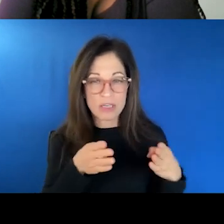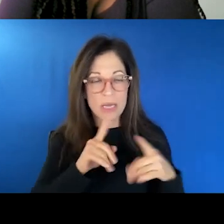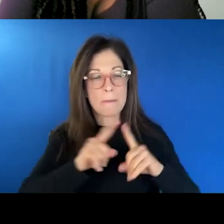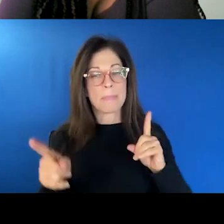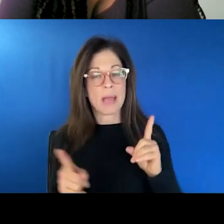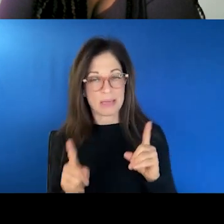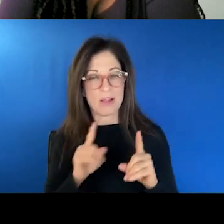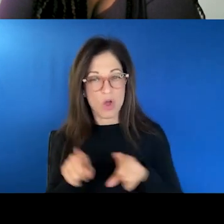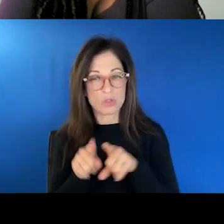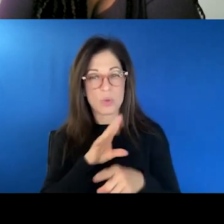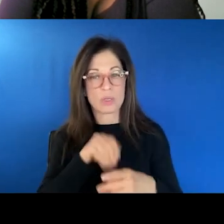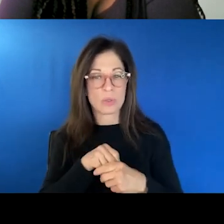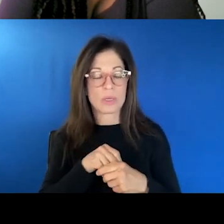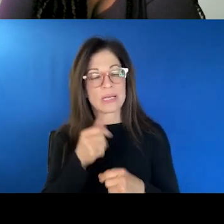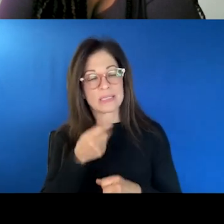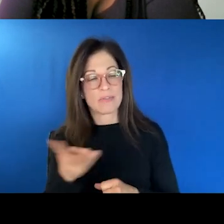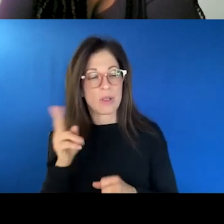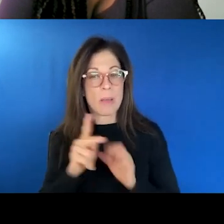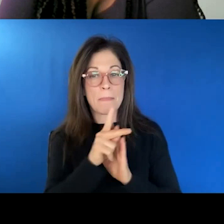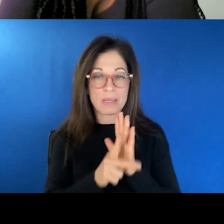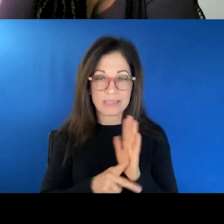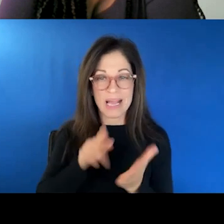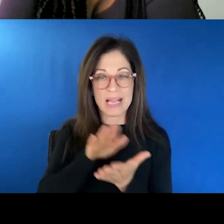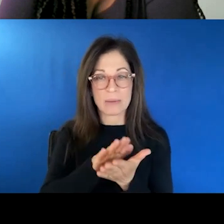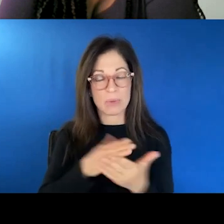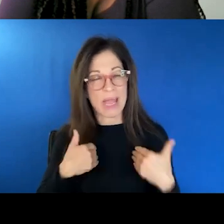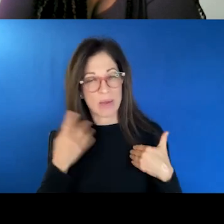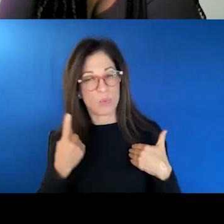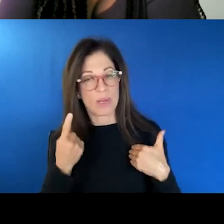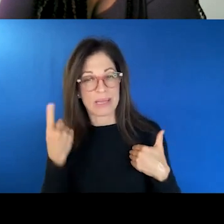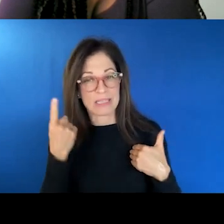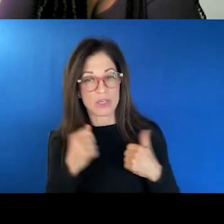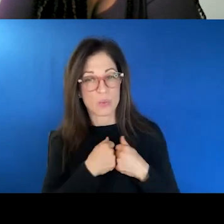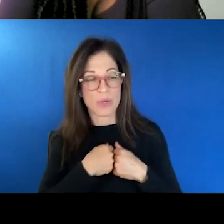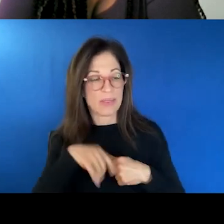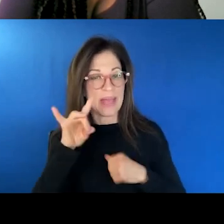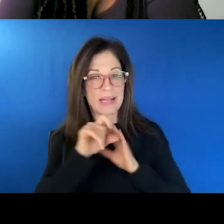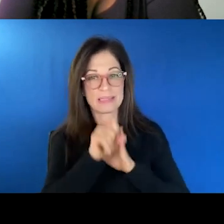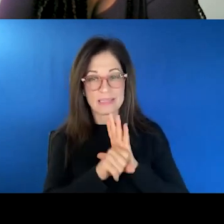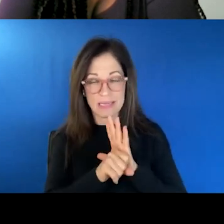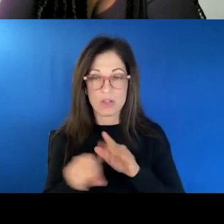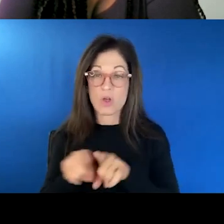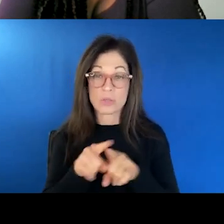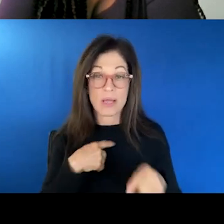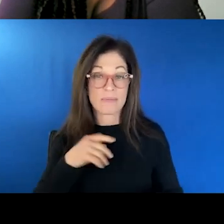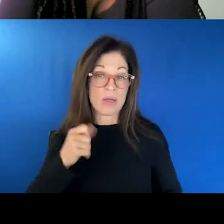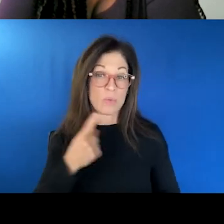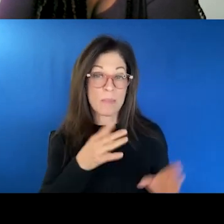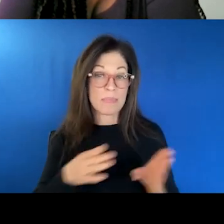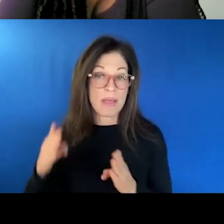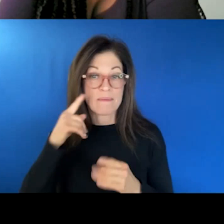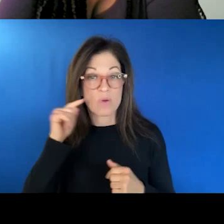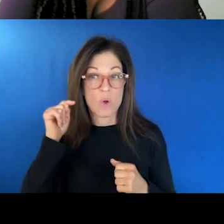of policy academies. Um, we held a policy academy last year with eight states, and, um, we have another one planned for,